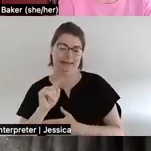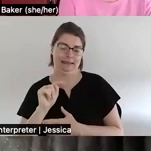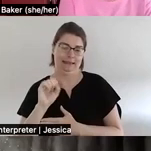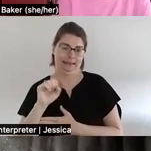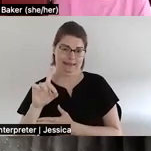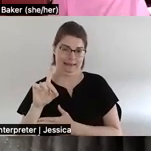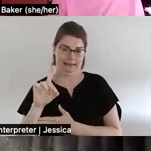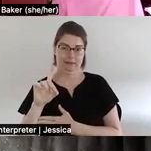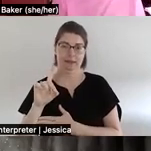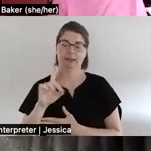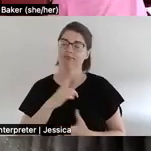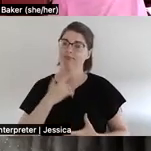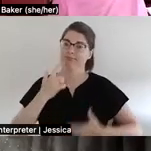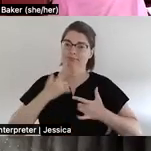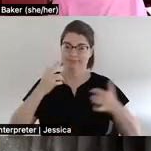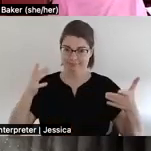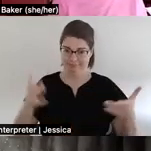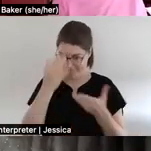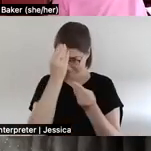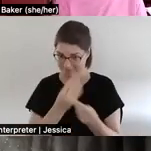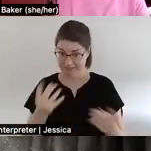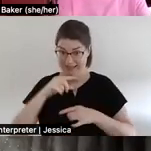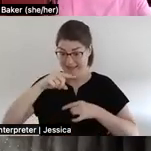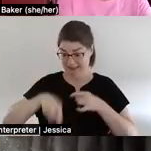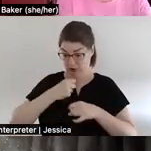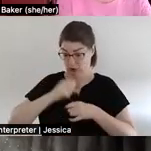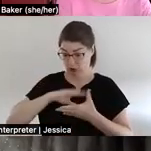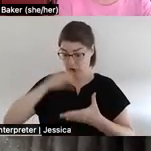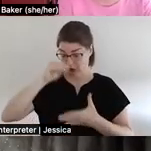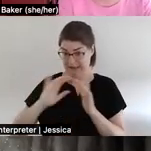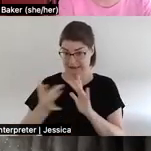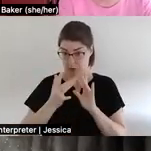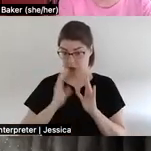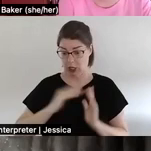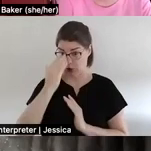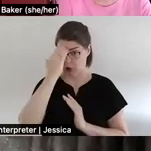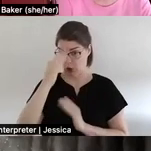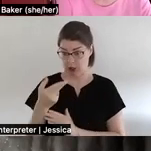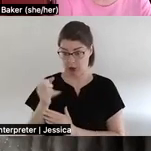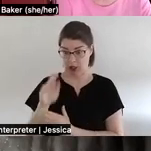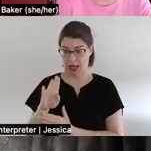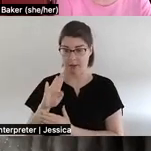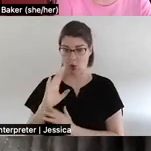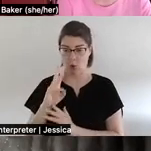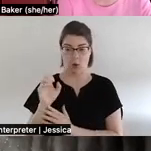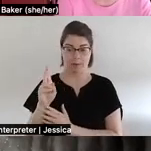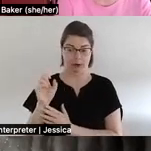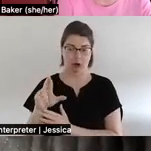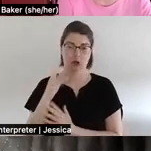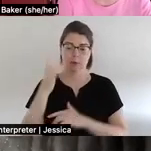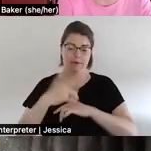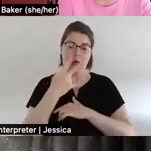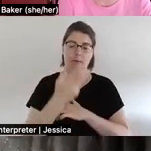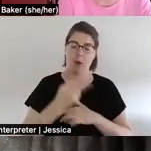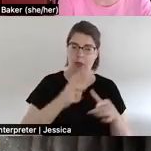I'm pleased to announce that this year's Learning Network and Knowledge Hub webinars will be available in English